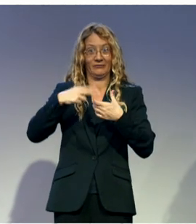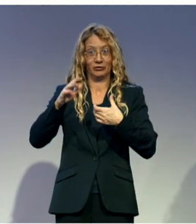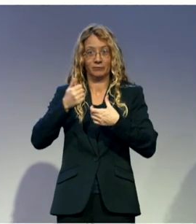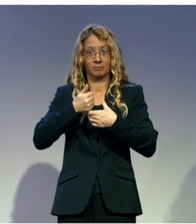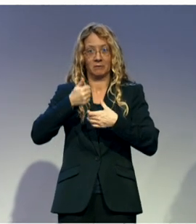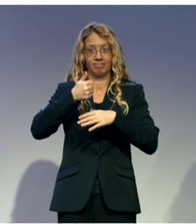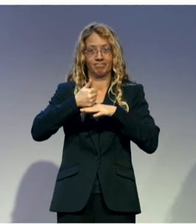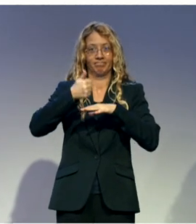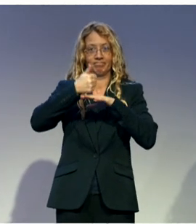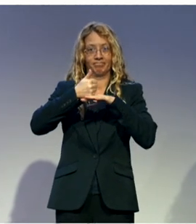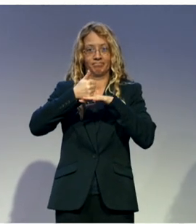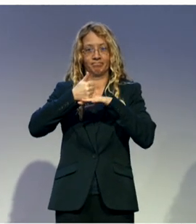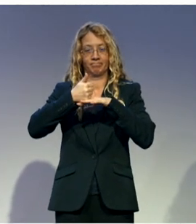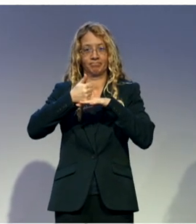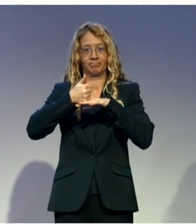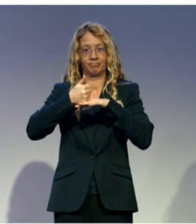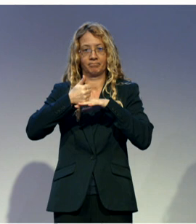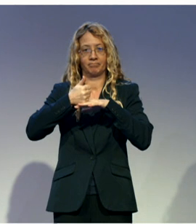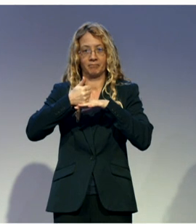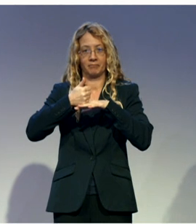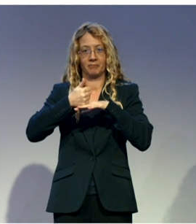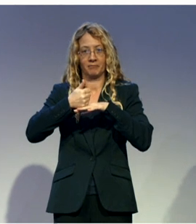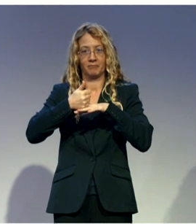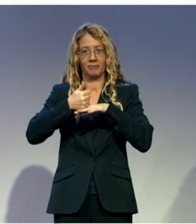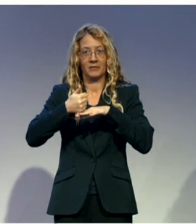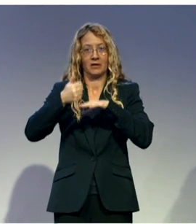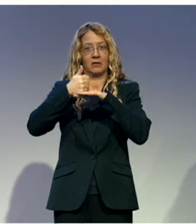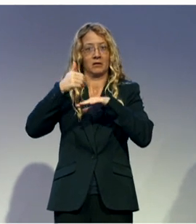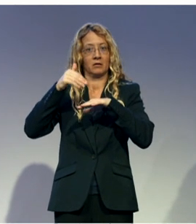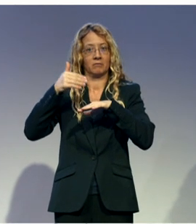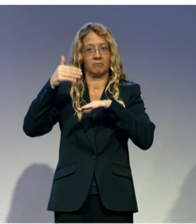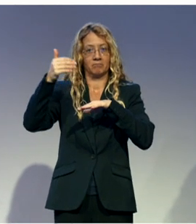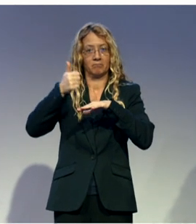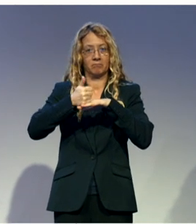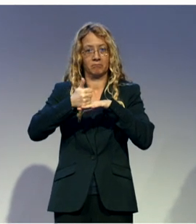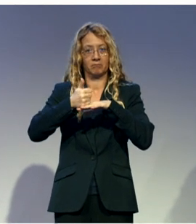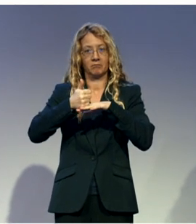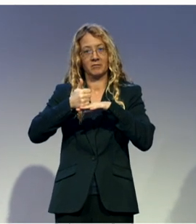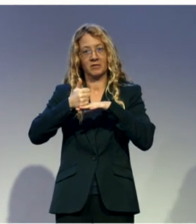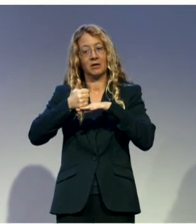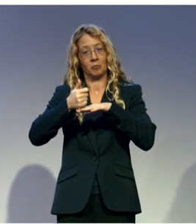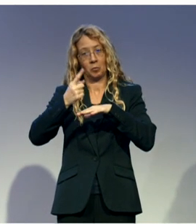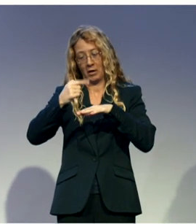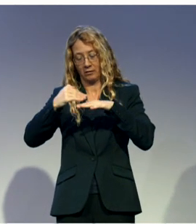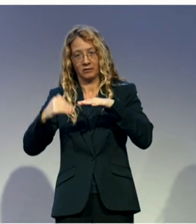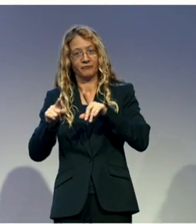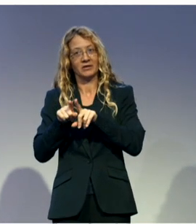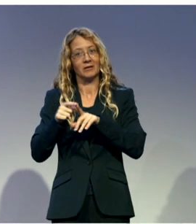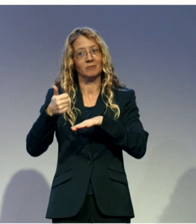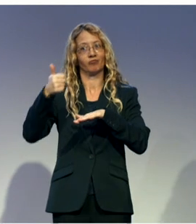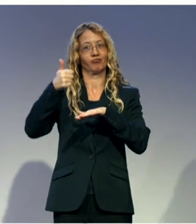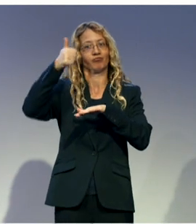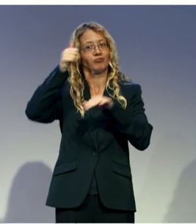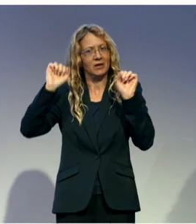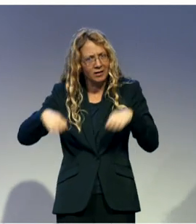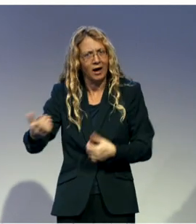and became a mayor in the city. So, we said with that, we were actually satisfied, because that gave